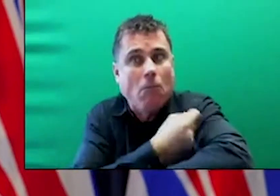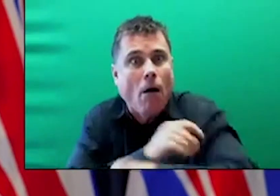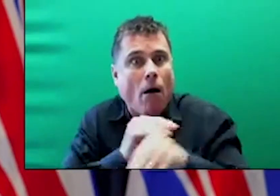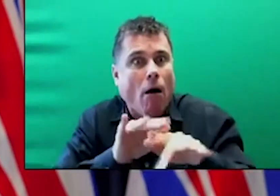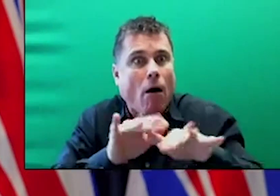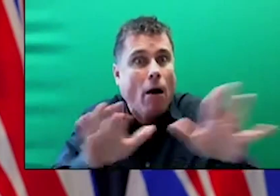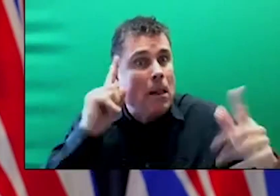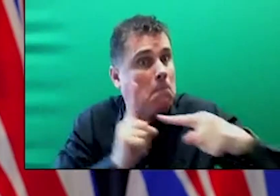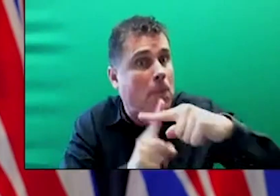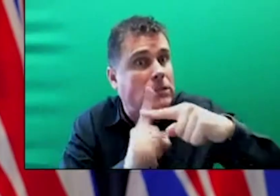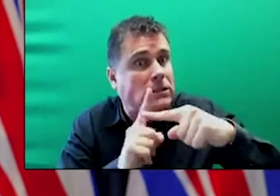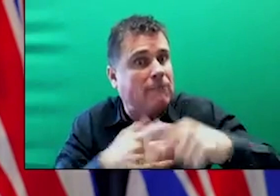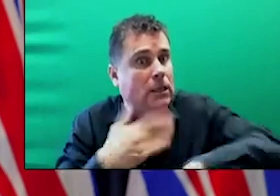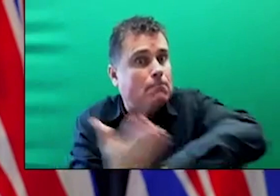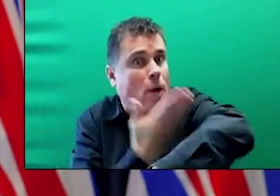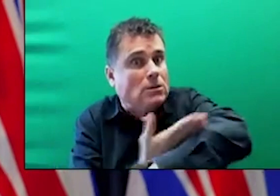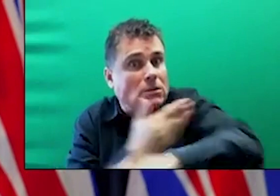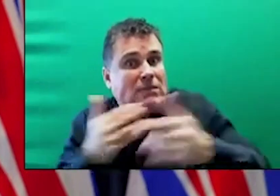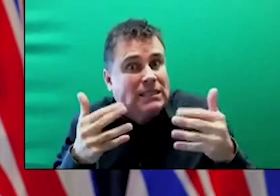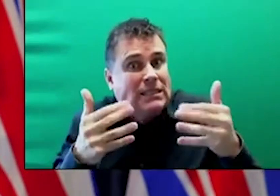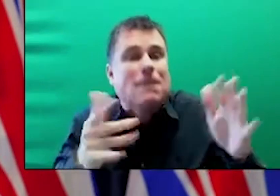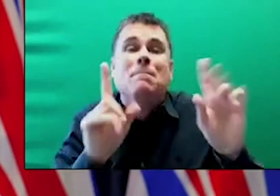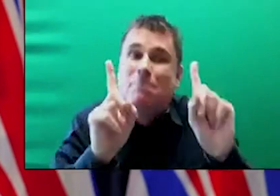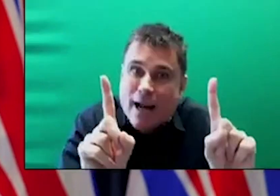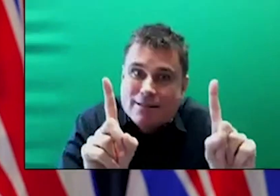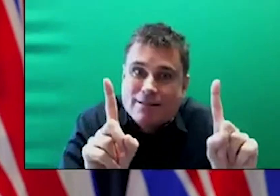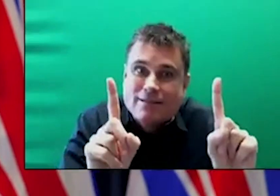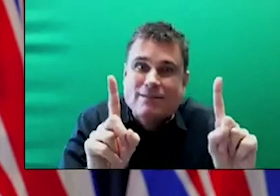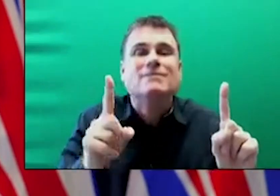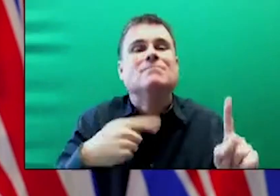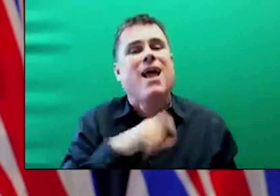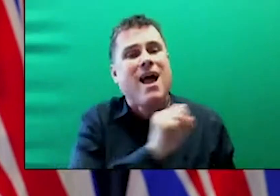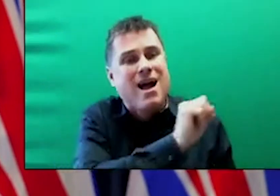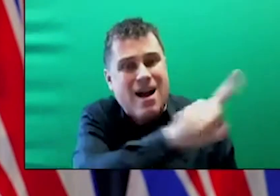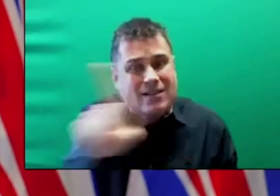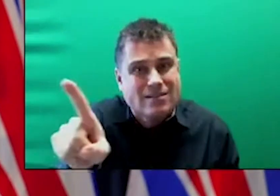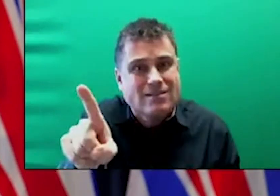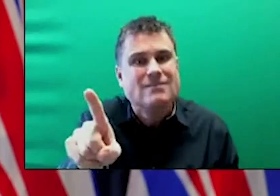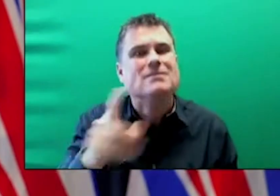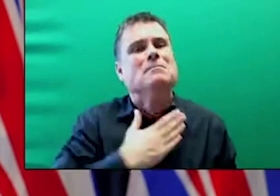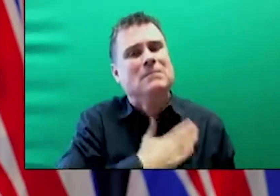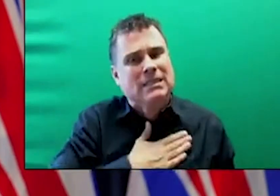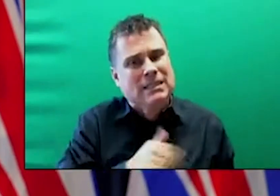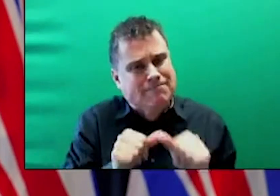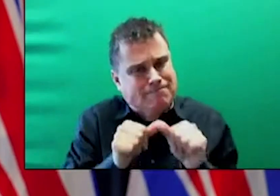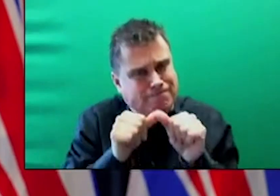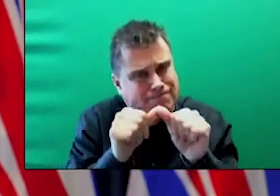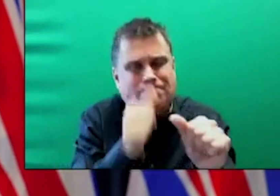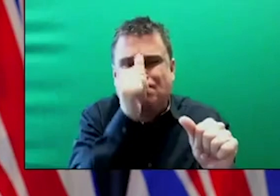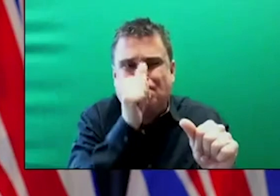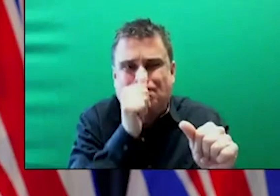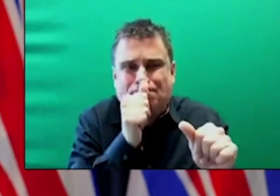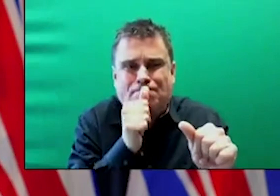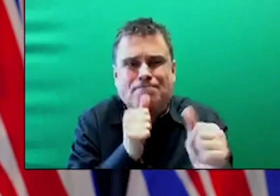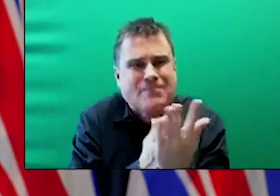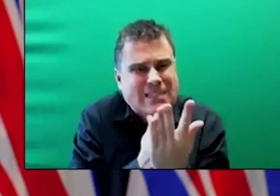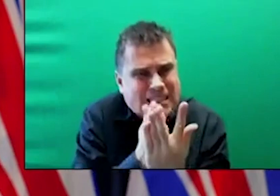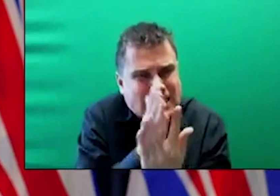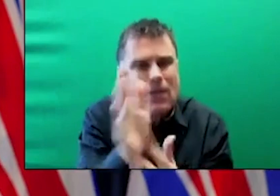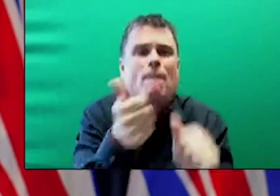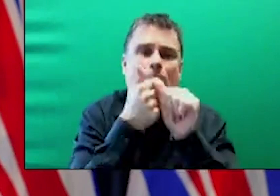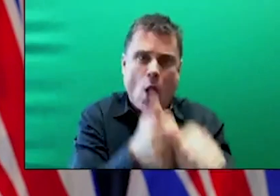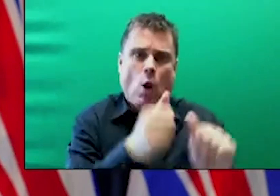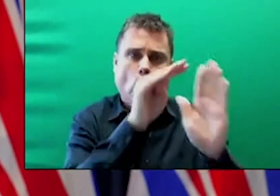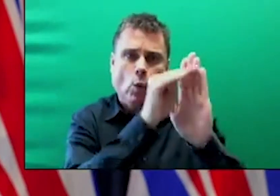forward. There will be, I'm sure, reports in the months ahead that will criticize and second guess the